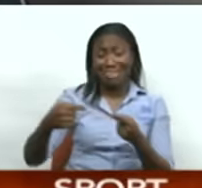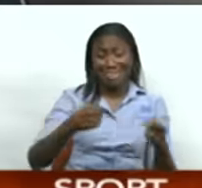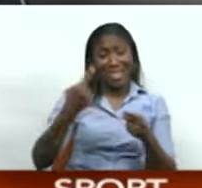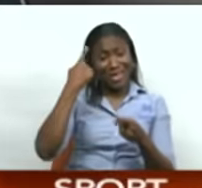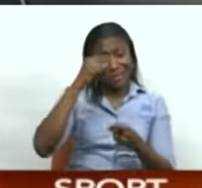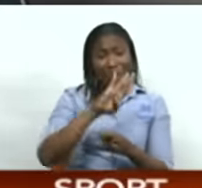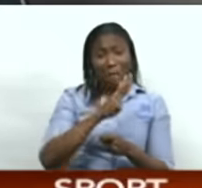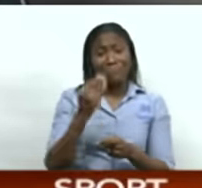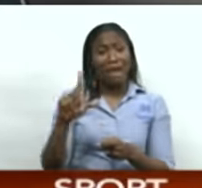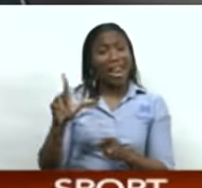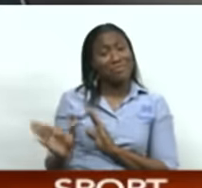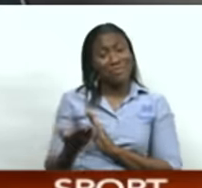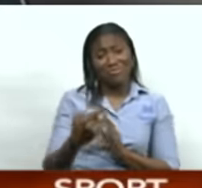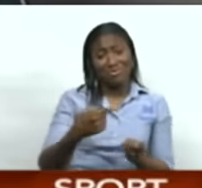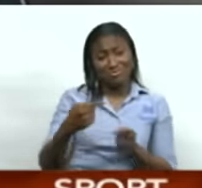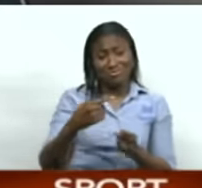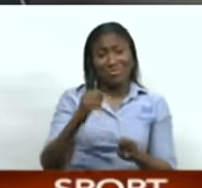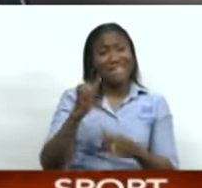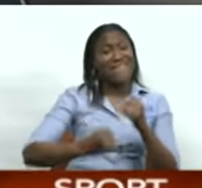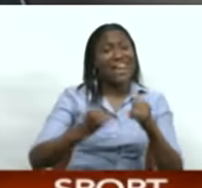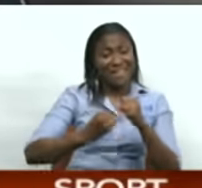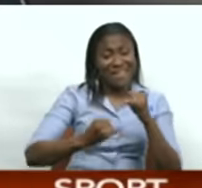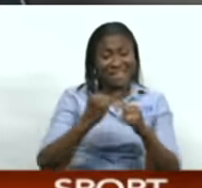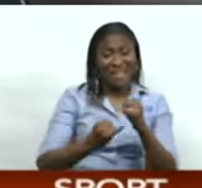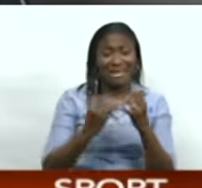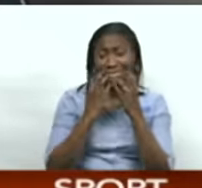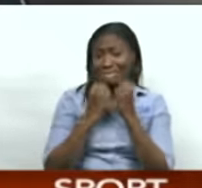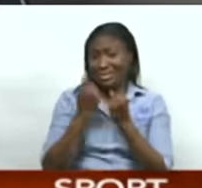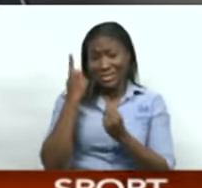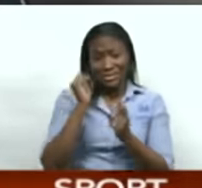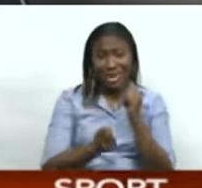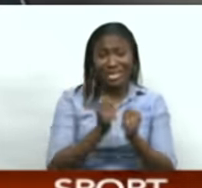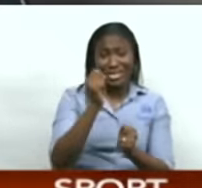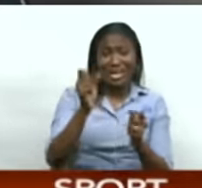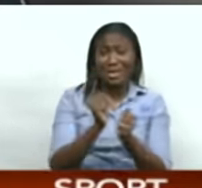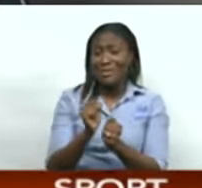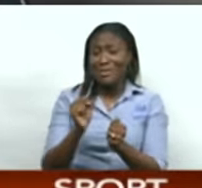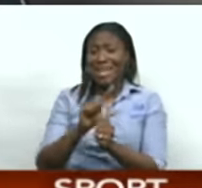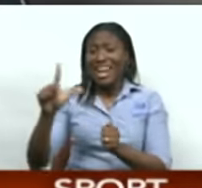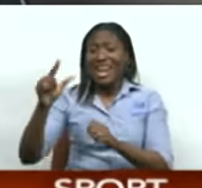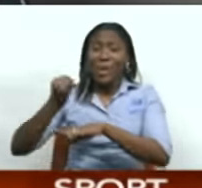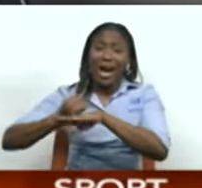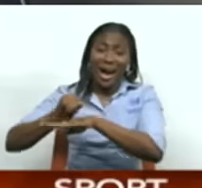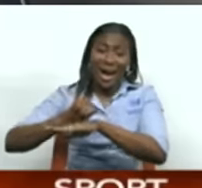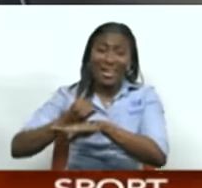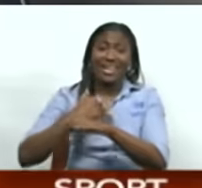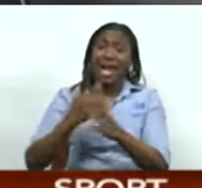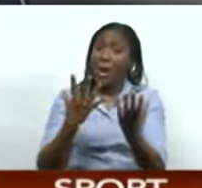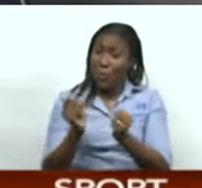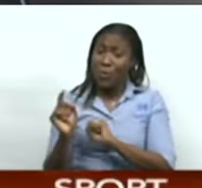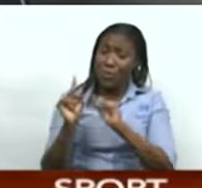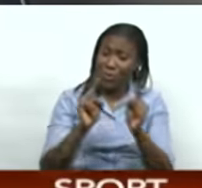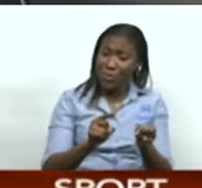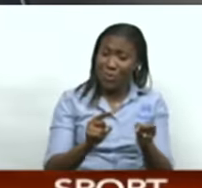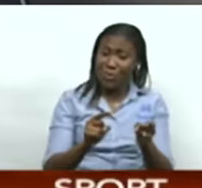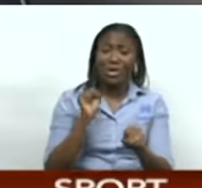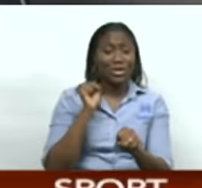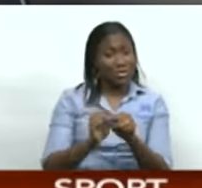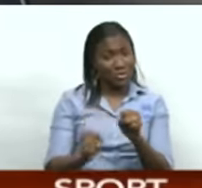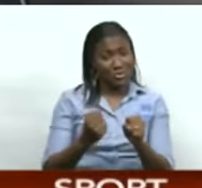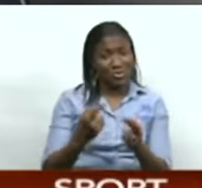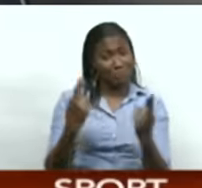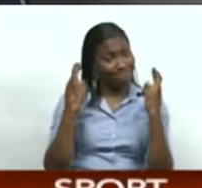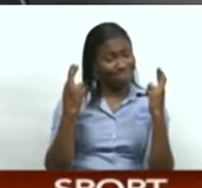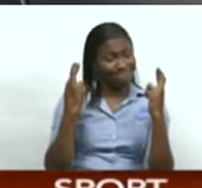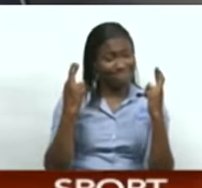the Brian Lauer Cricket Academy. That final, Super 50 final, Trinidad and Tobago Red Force and the Leewards. I would like to be there. So, fingers